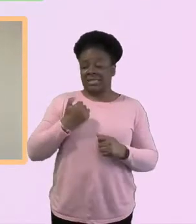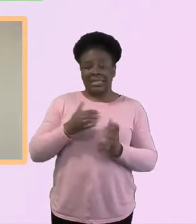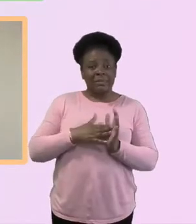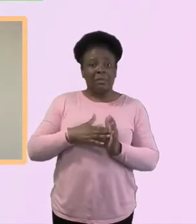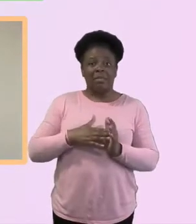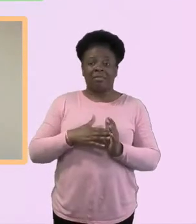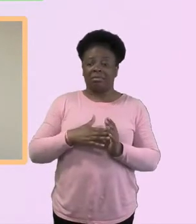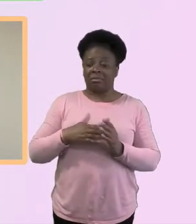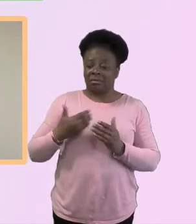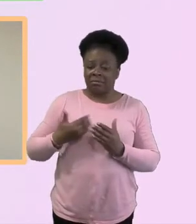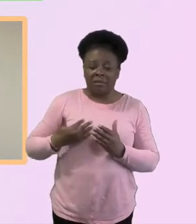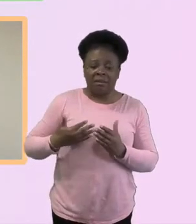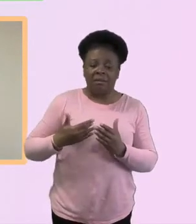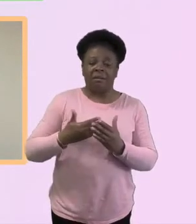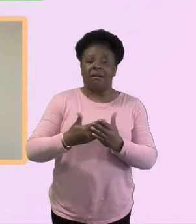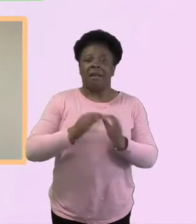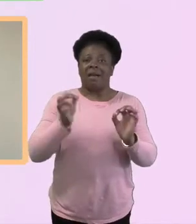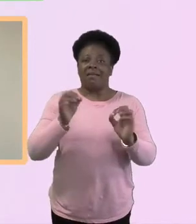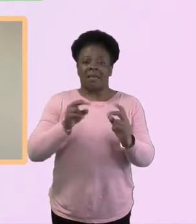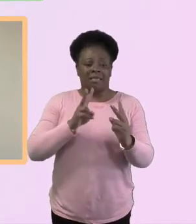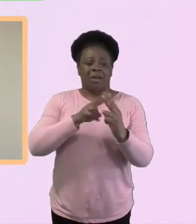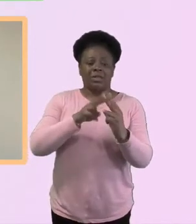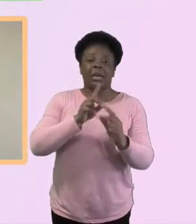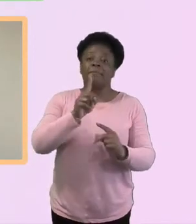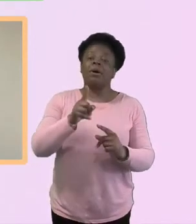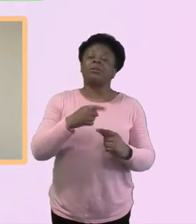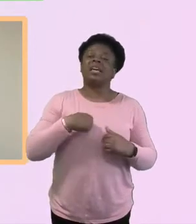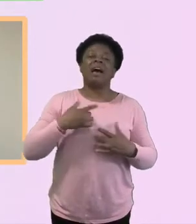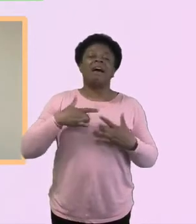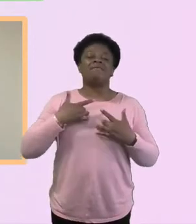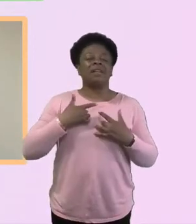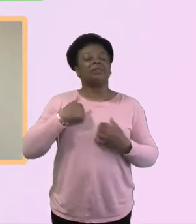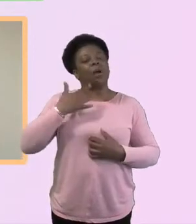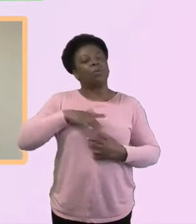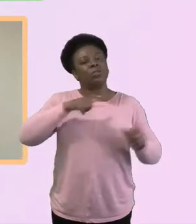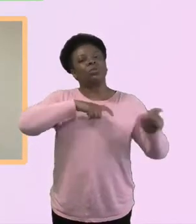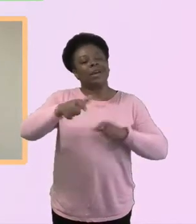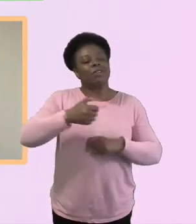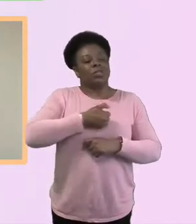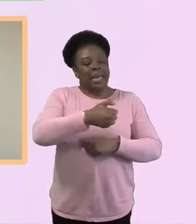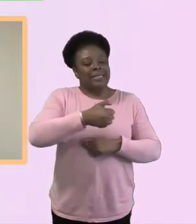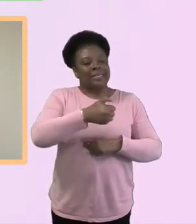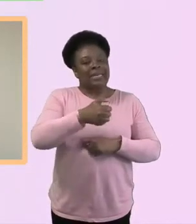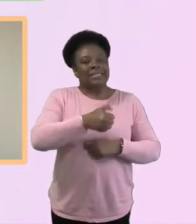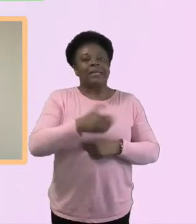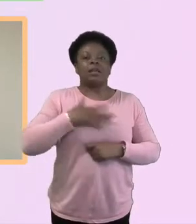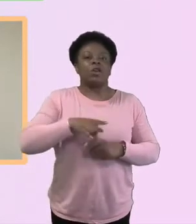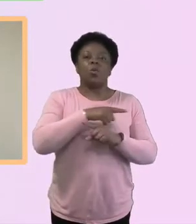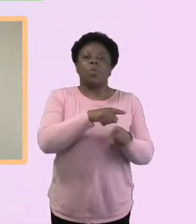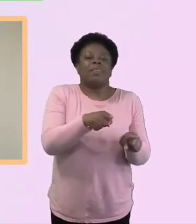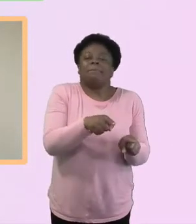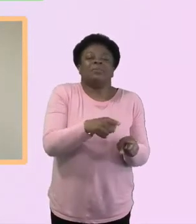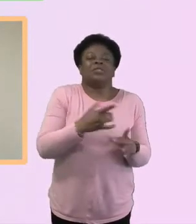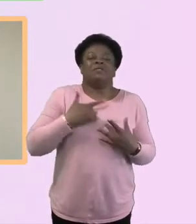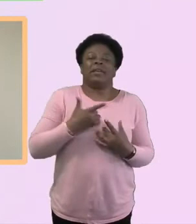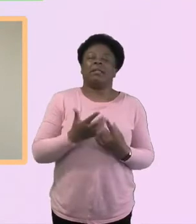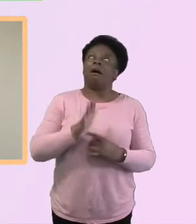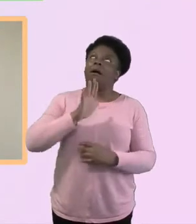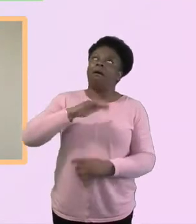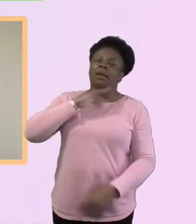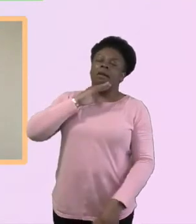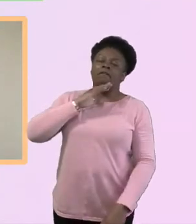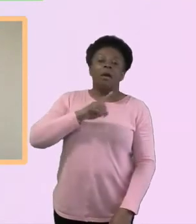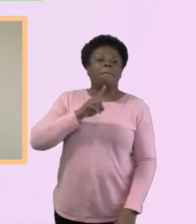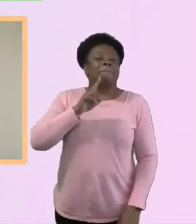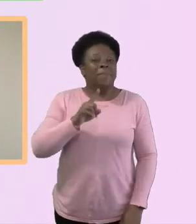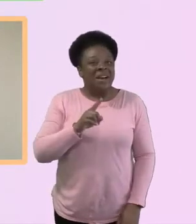And I'm kind of thinking, well, I hope they're not finding my text a bit of a pain now. Do you know what mean? But, but then one day I had a text back from a guy saying, oh,